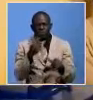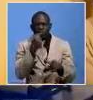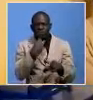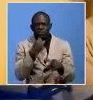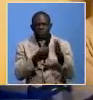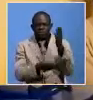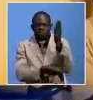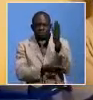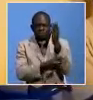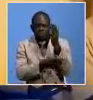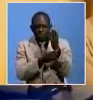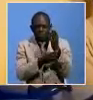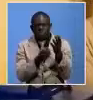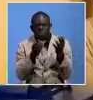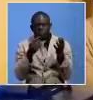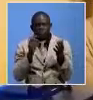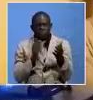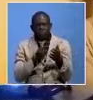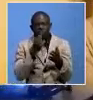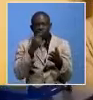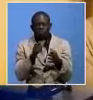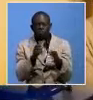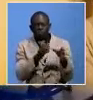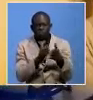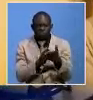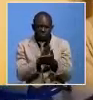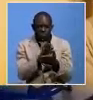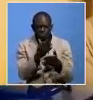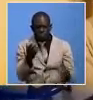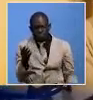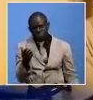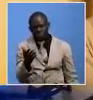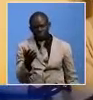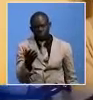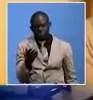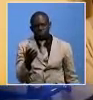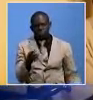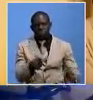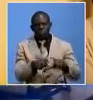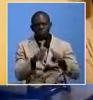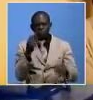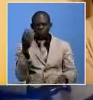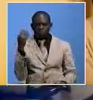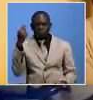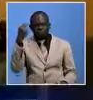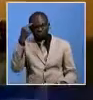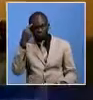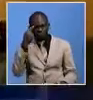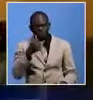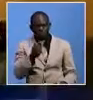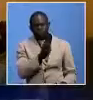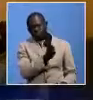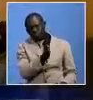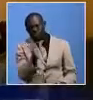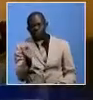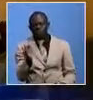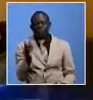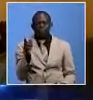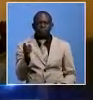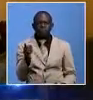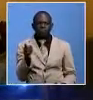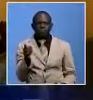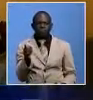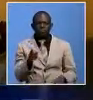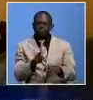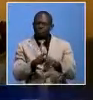the right thing. But unfortunately, the past regime took the other route, which was contrary